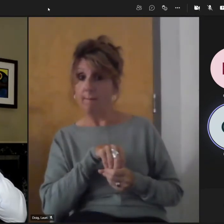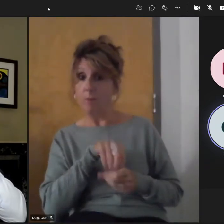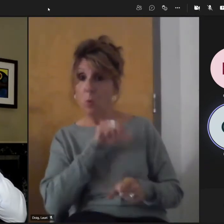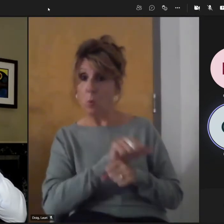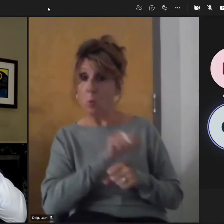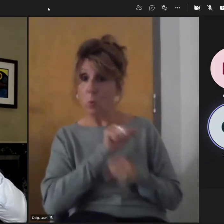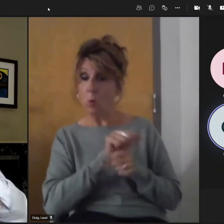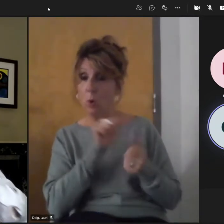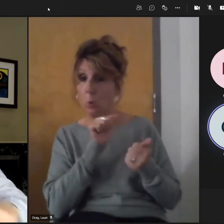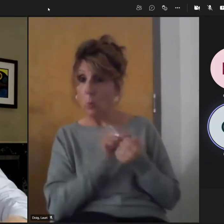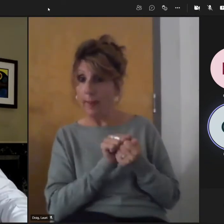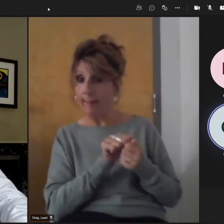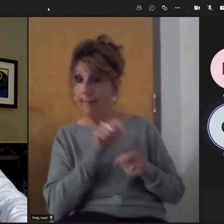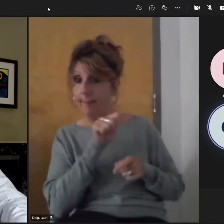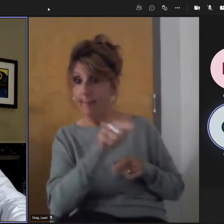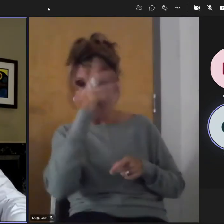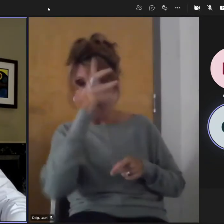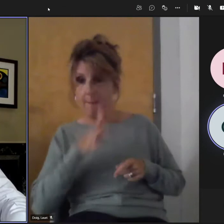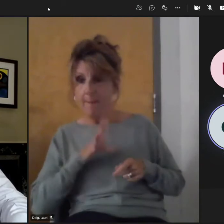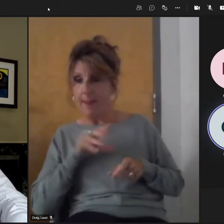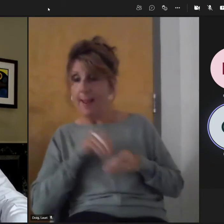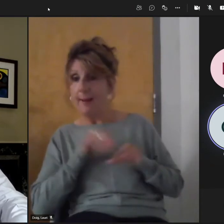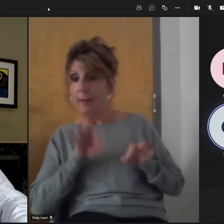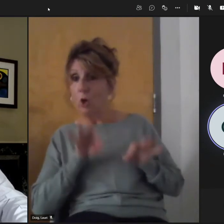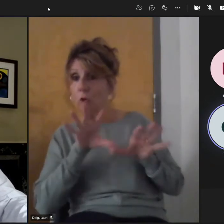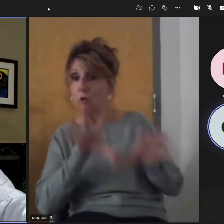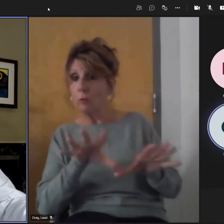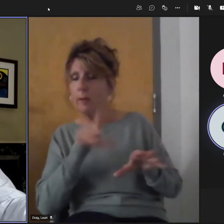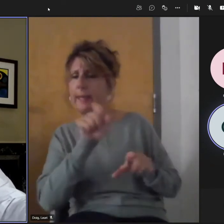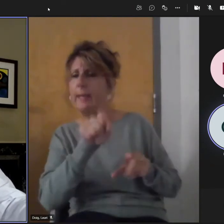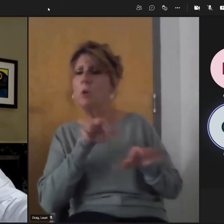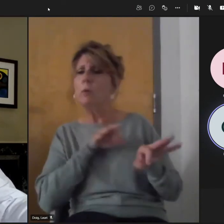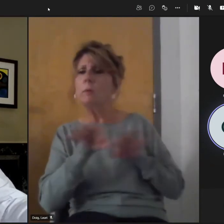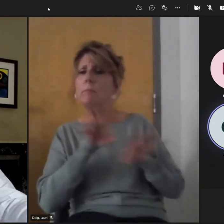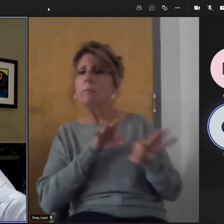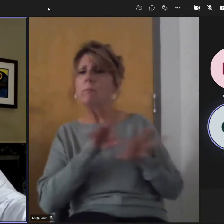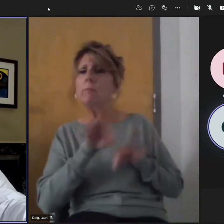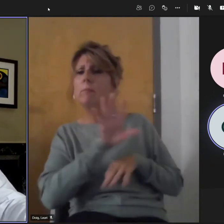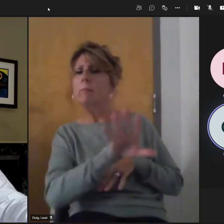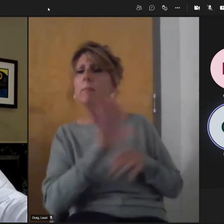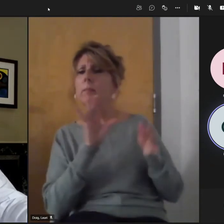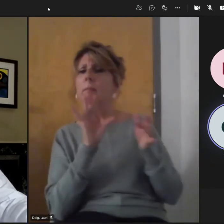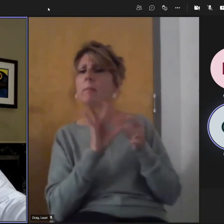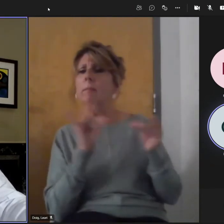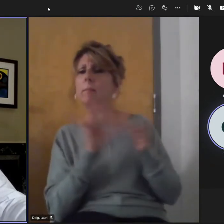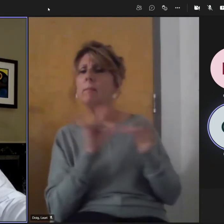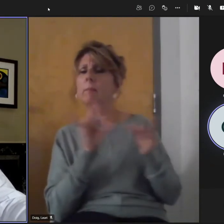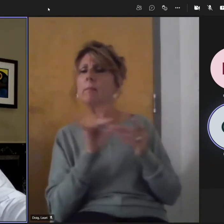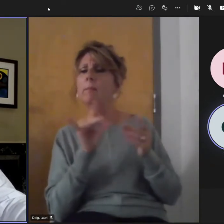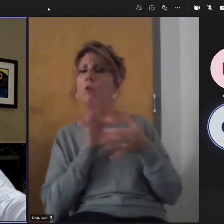can you please comment on this environment of psychosocial learning?